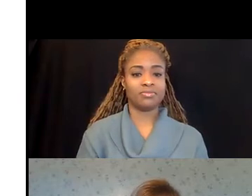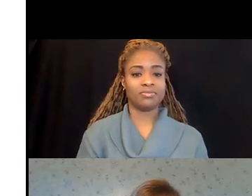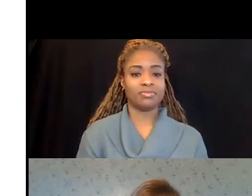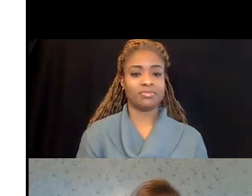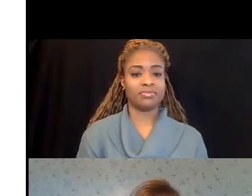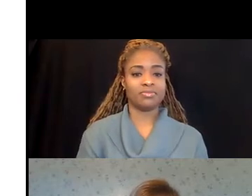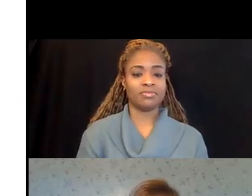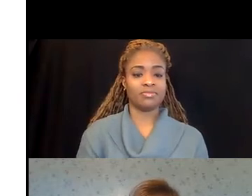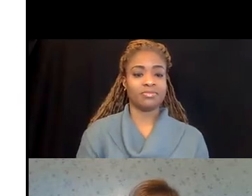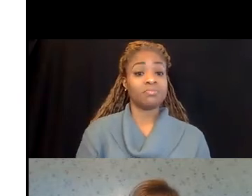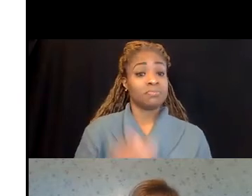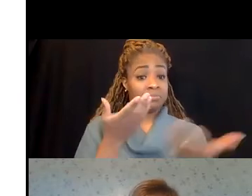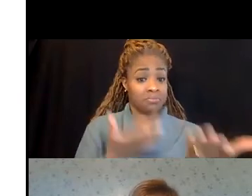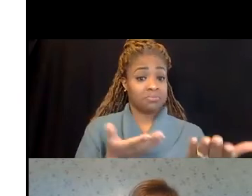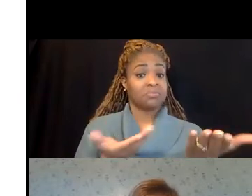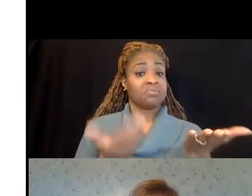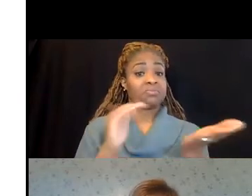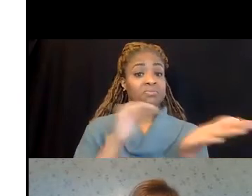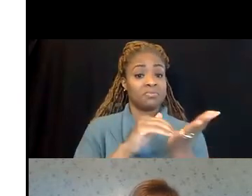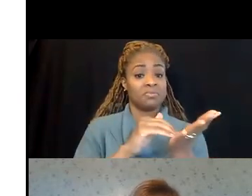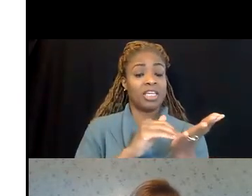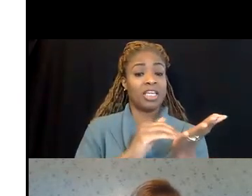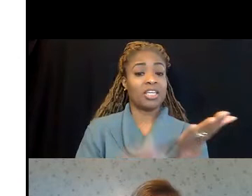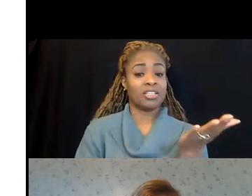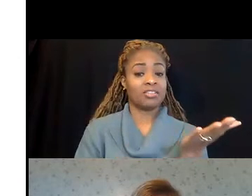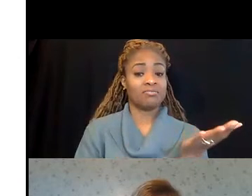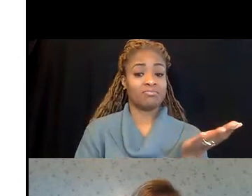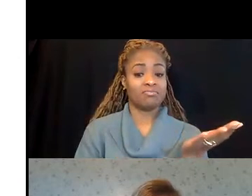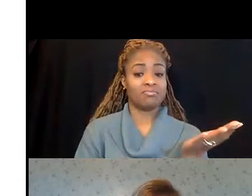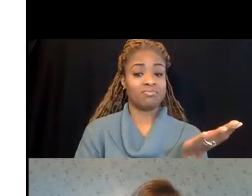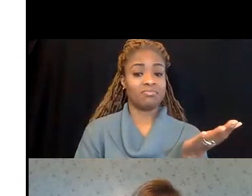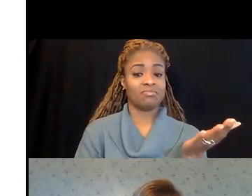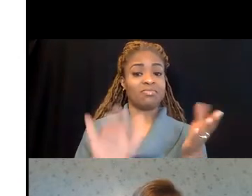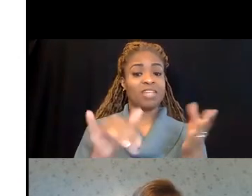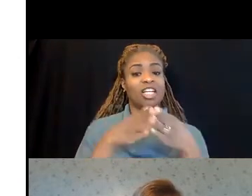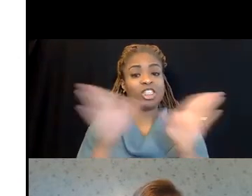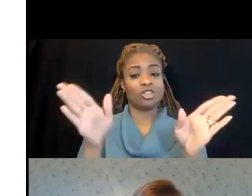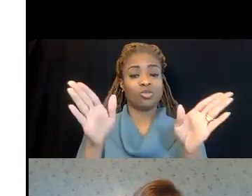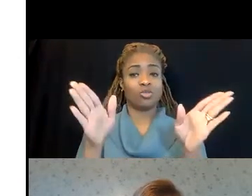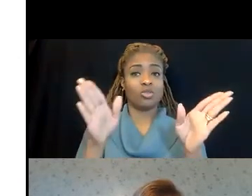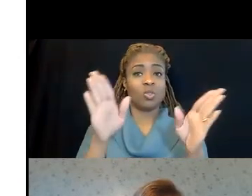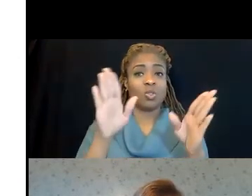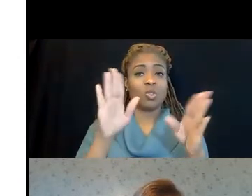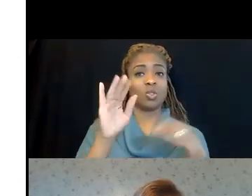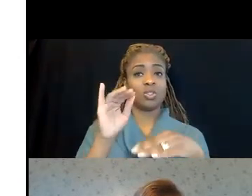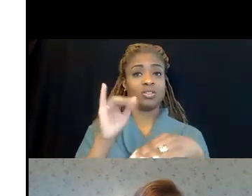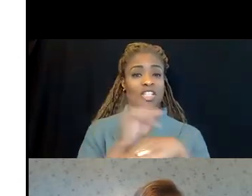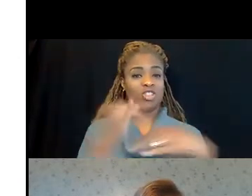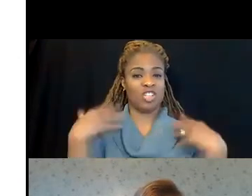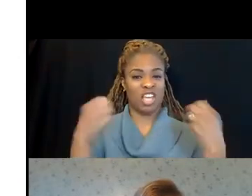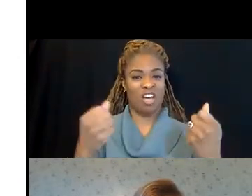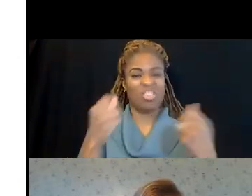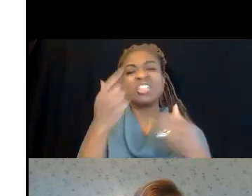Here's here's again a snapshot of the general industry health standards, just some of them, because there's 38